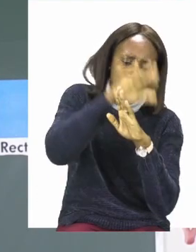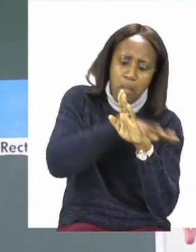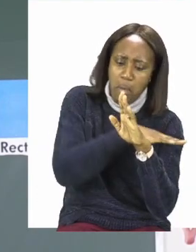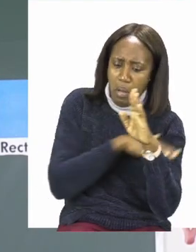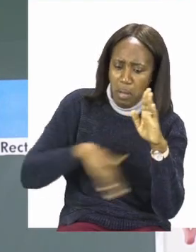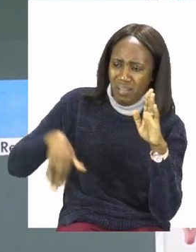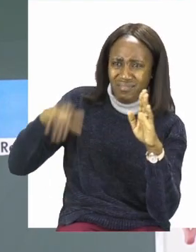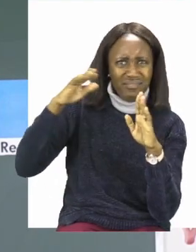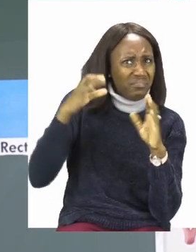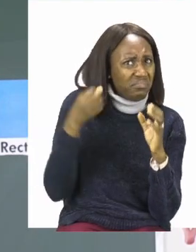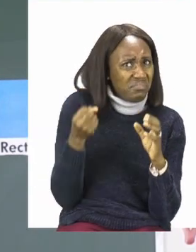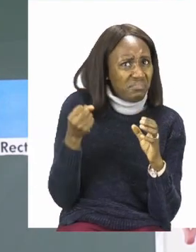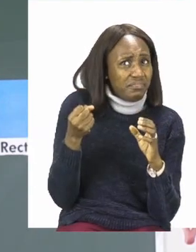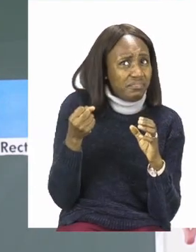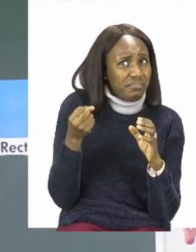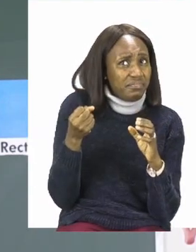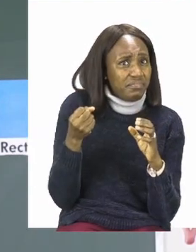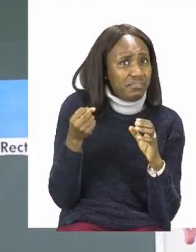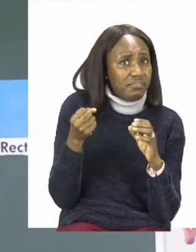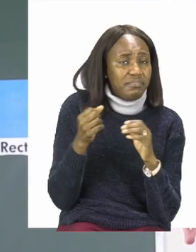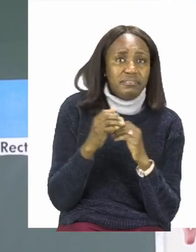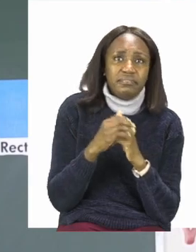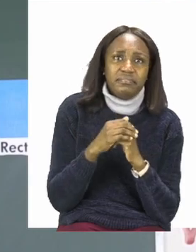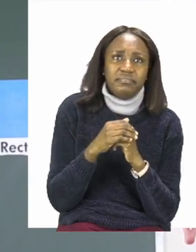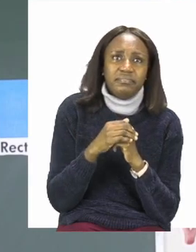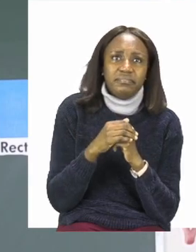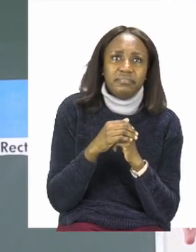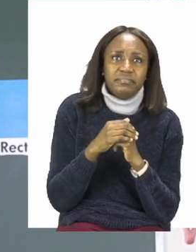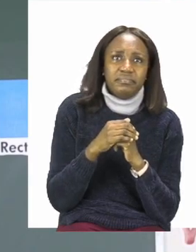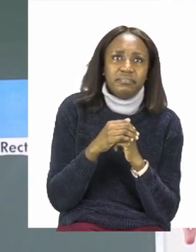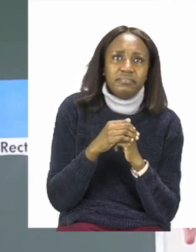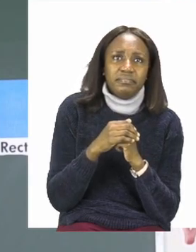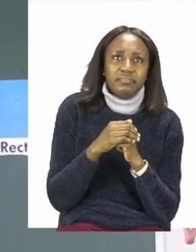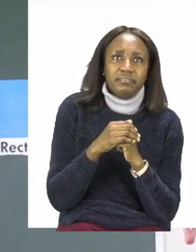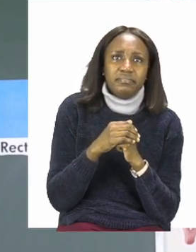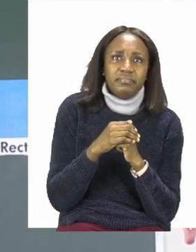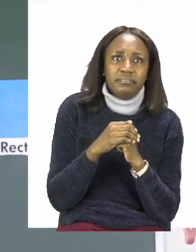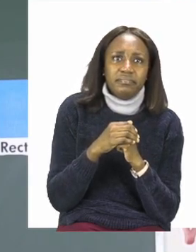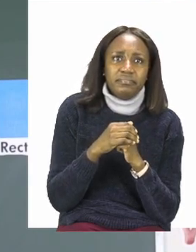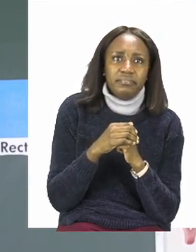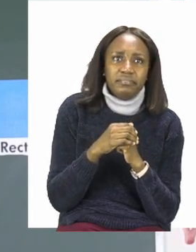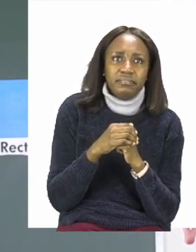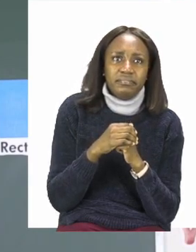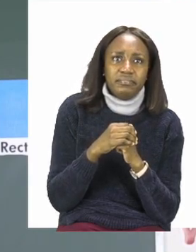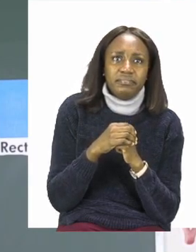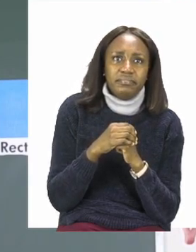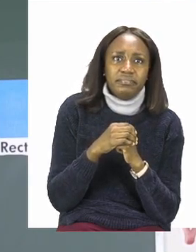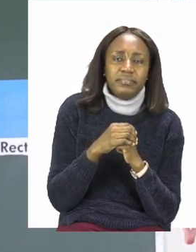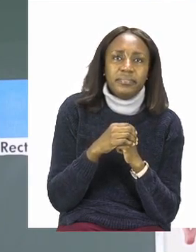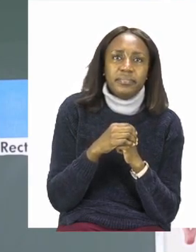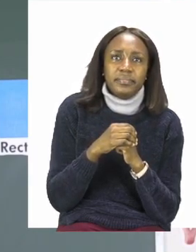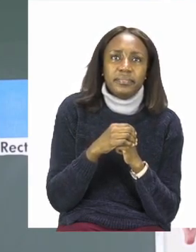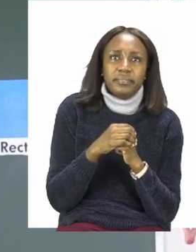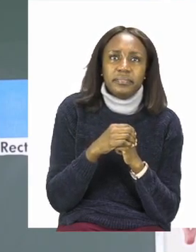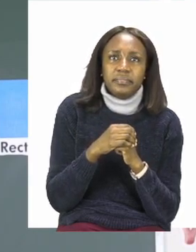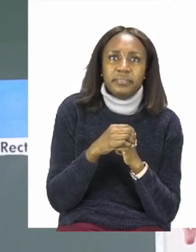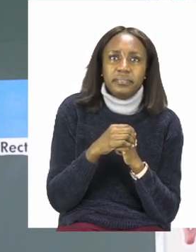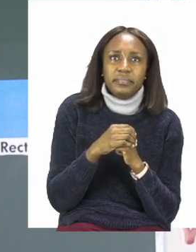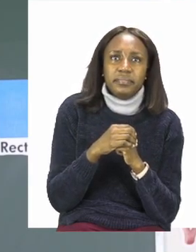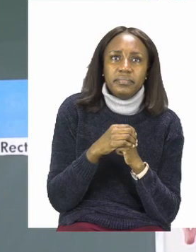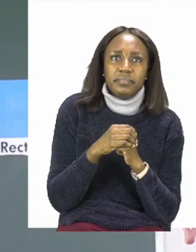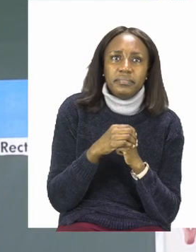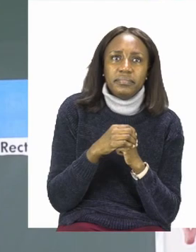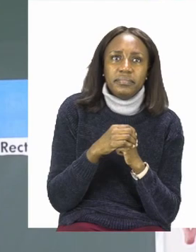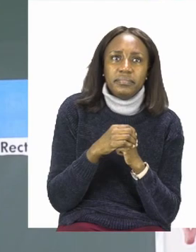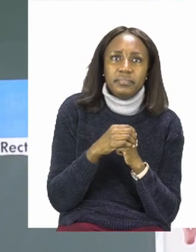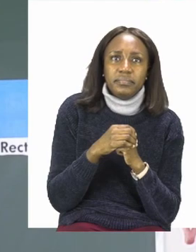how many sides. Now remember sides is what we can actually see going across or round. In this case it only